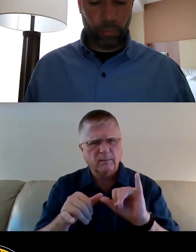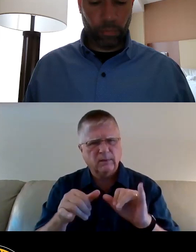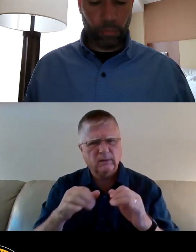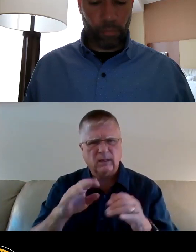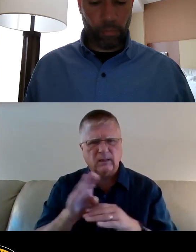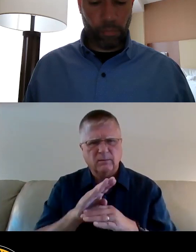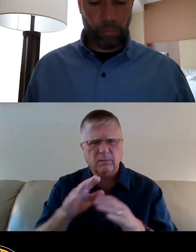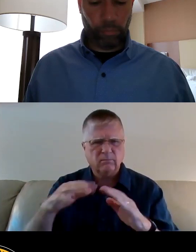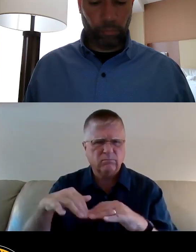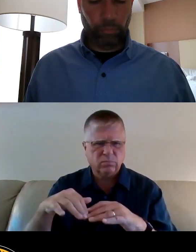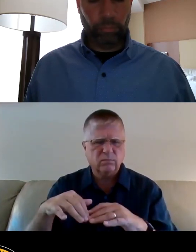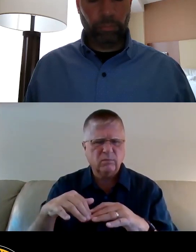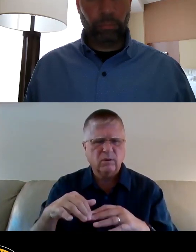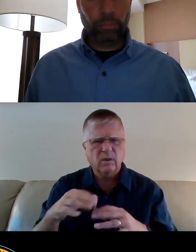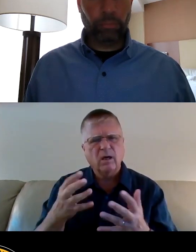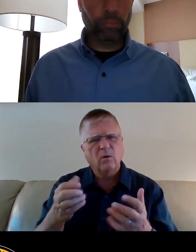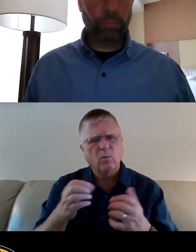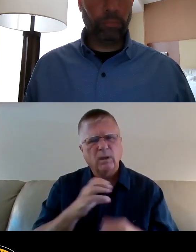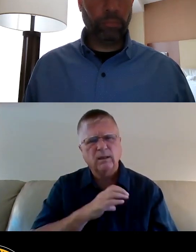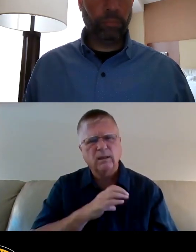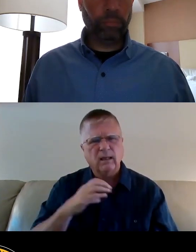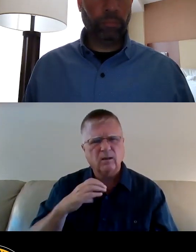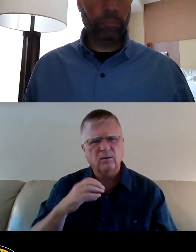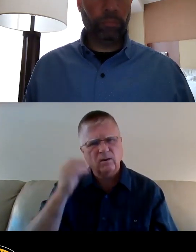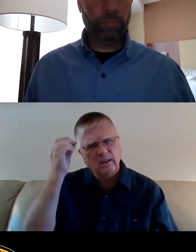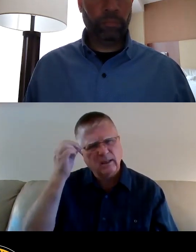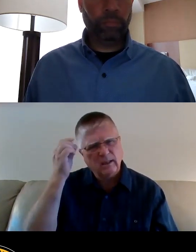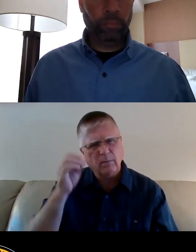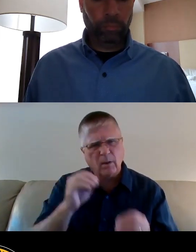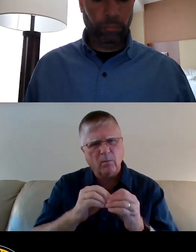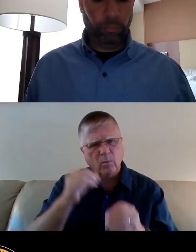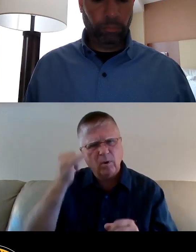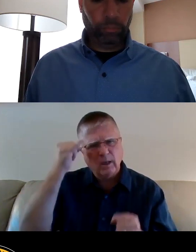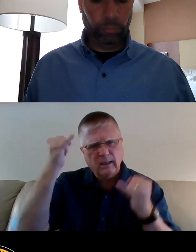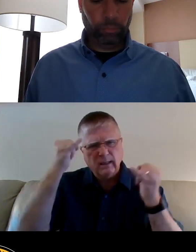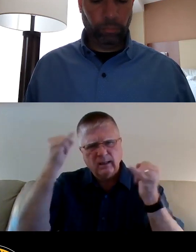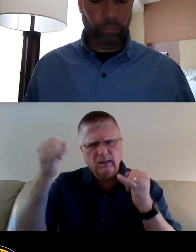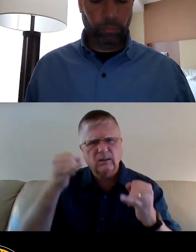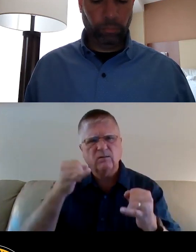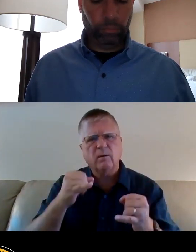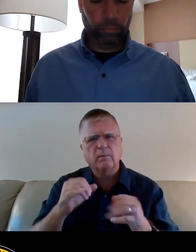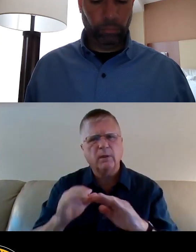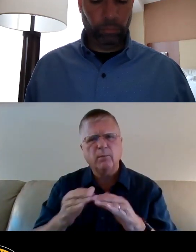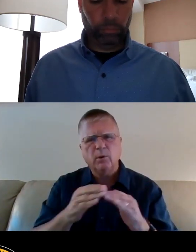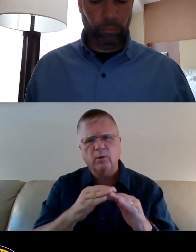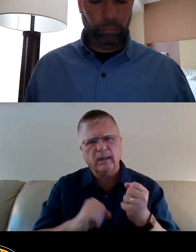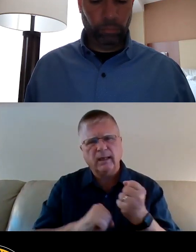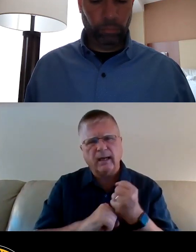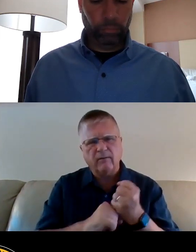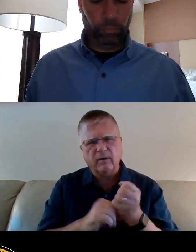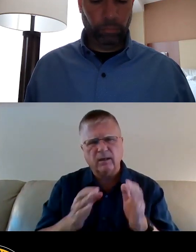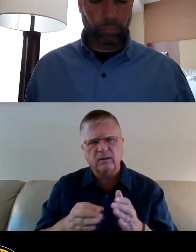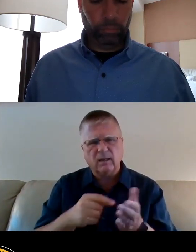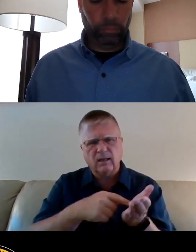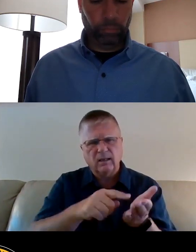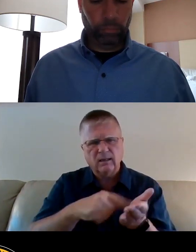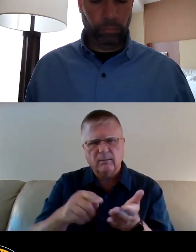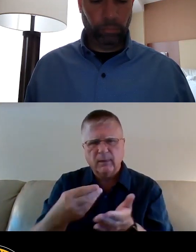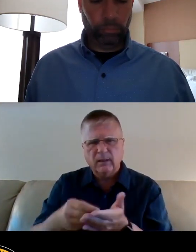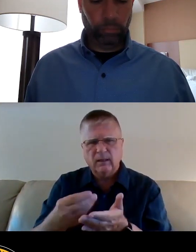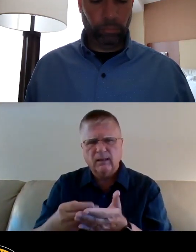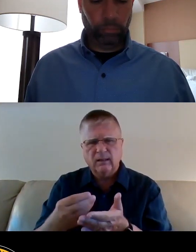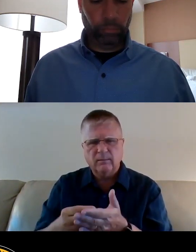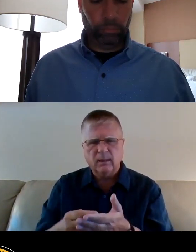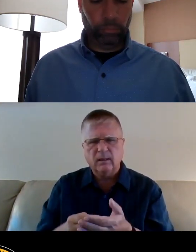I would like the council to entertain more ideas from the community advocates about how that to allocate this money to meet our